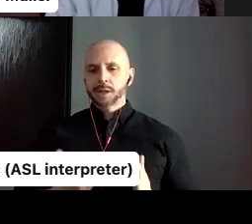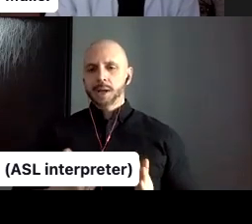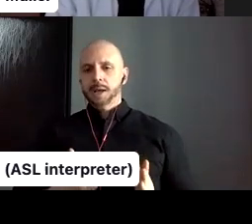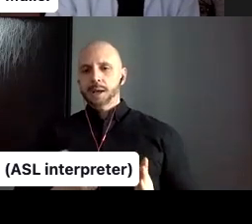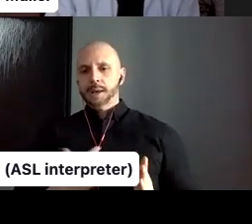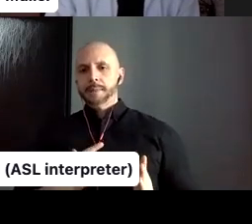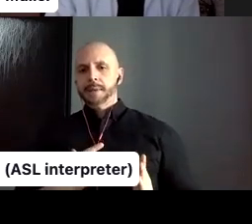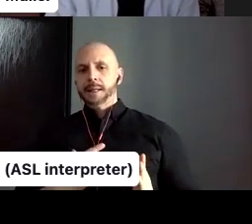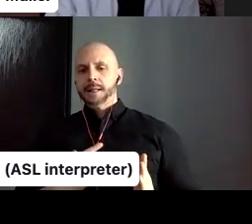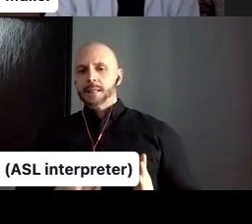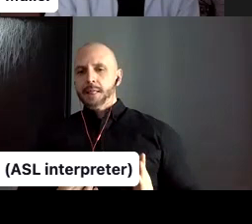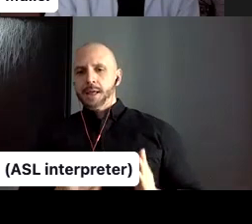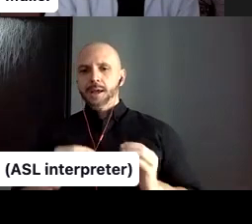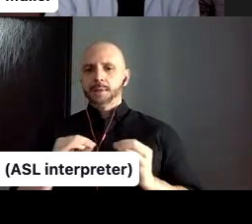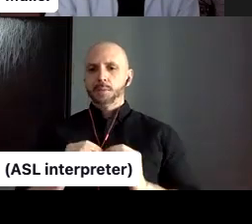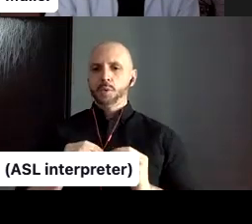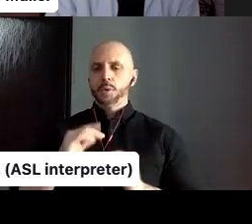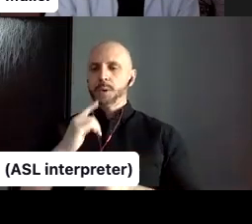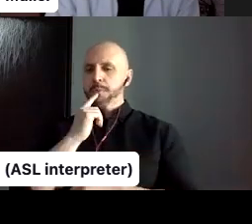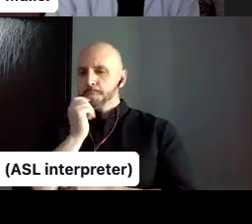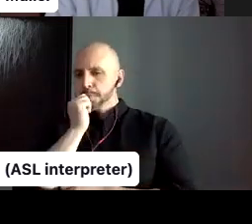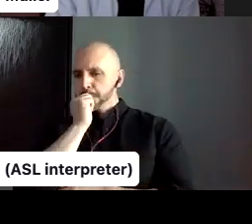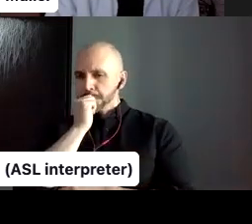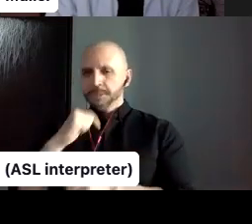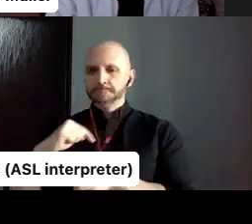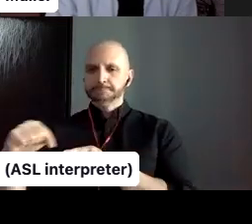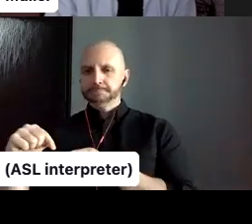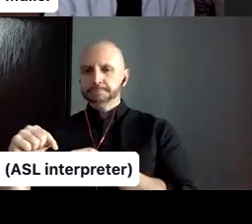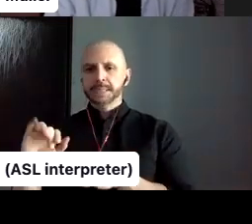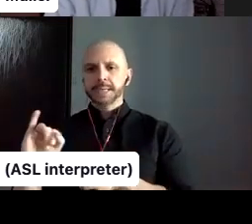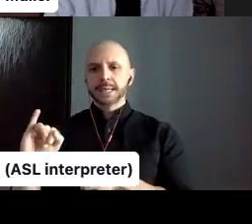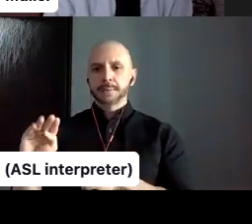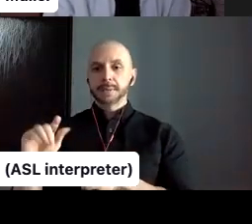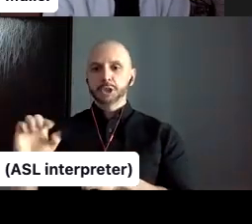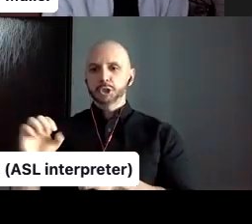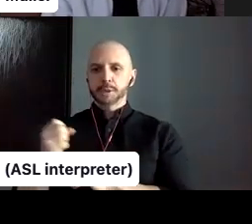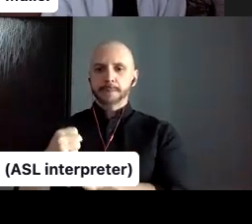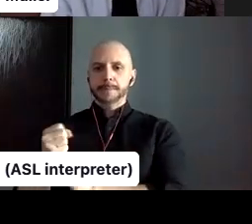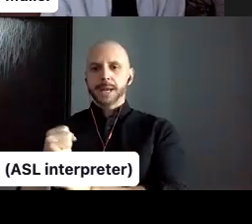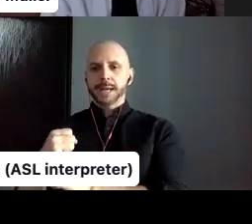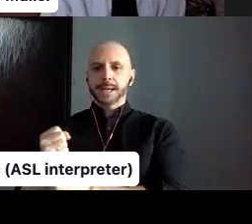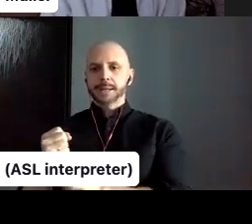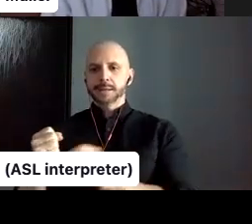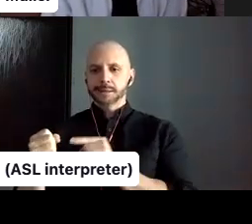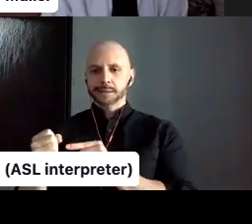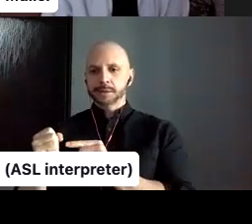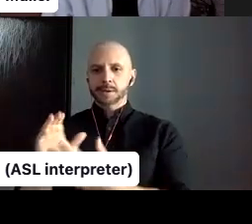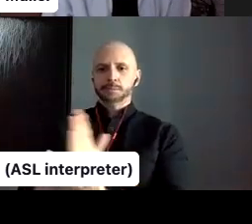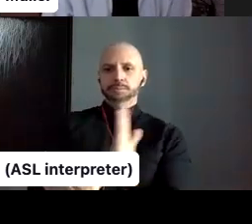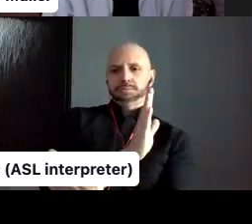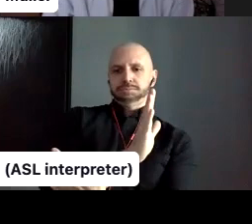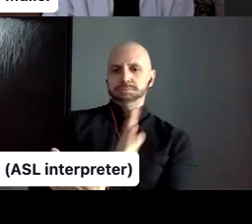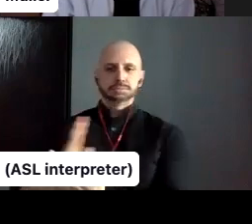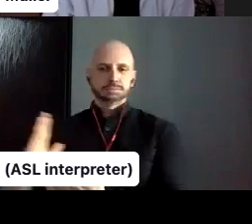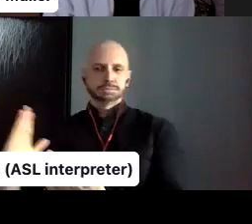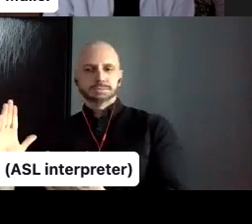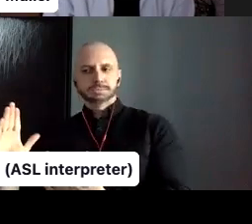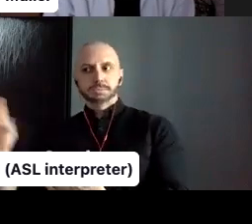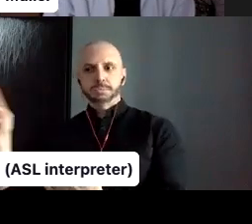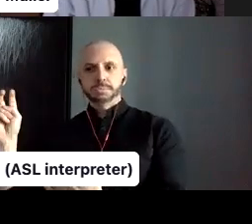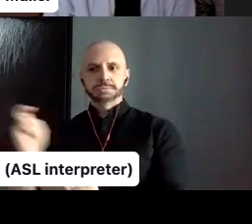maybe image making or like, yeah, creating more of an atmosphere than really, uh, literally